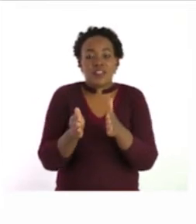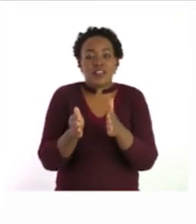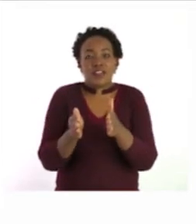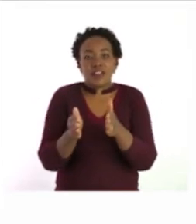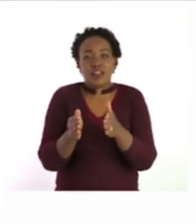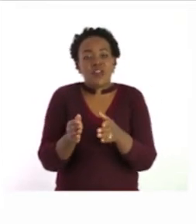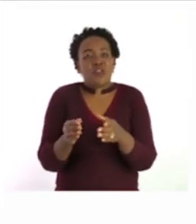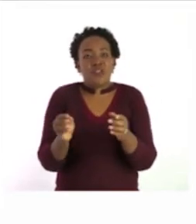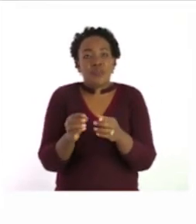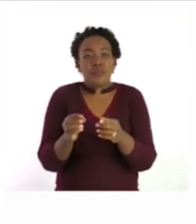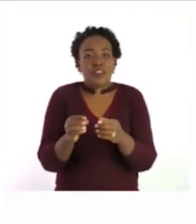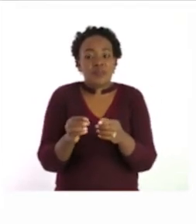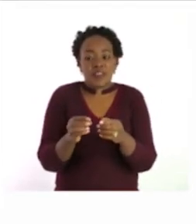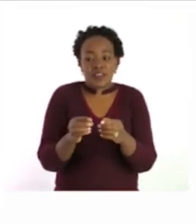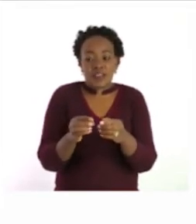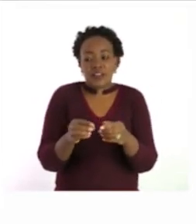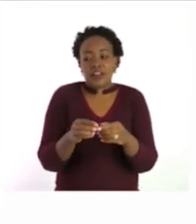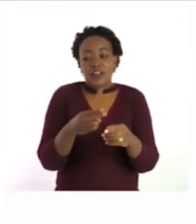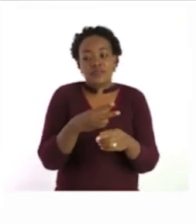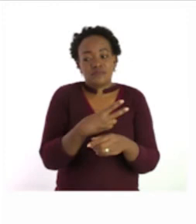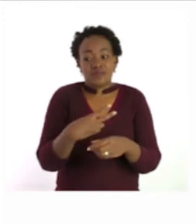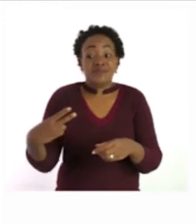equal to. Okay.